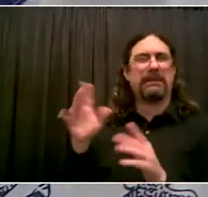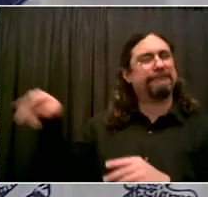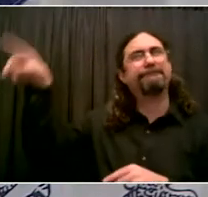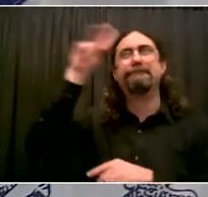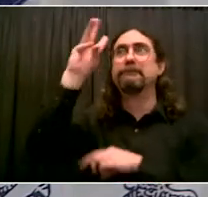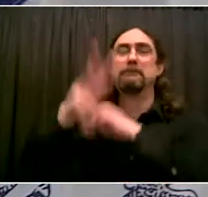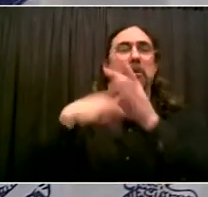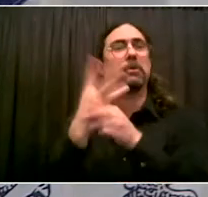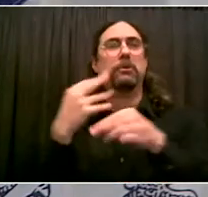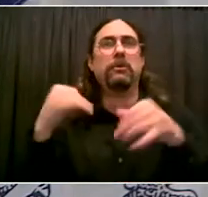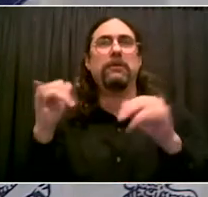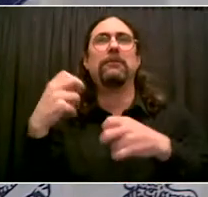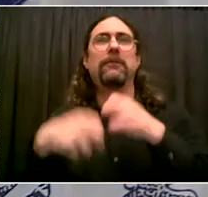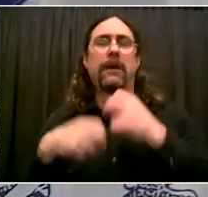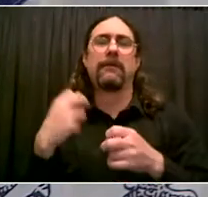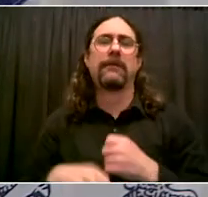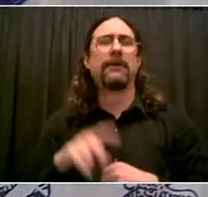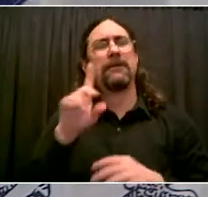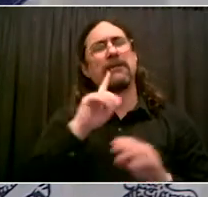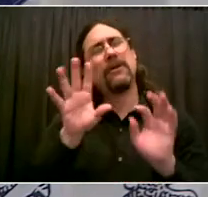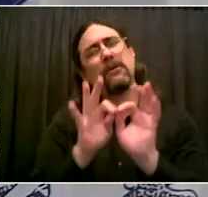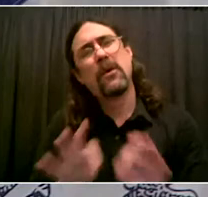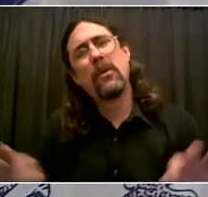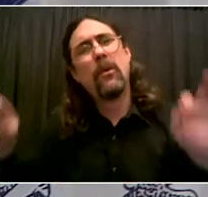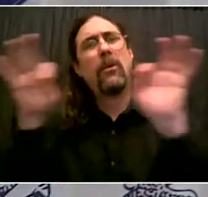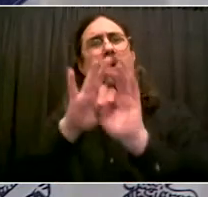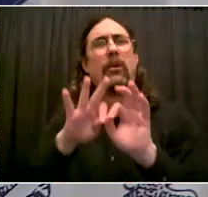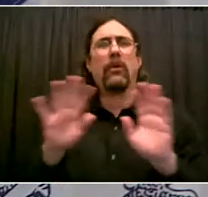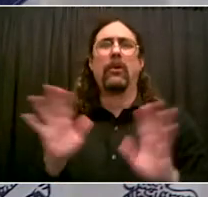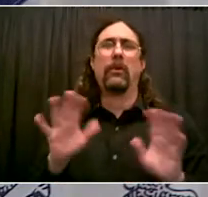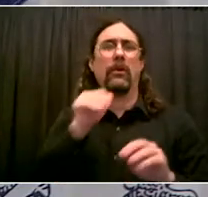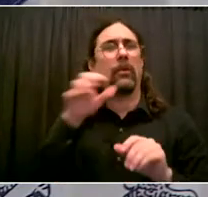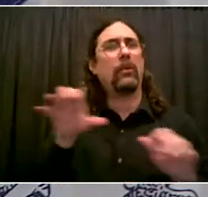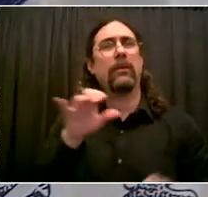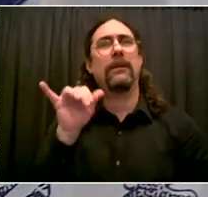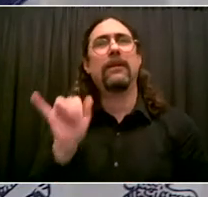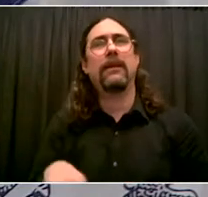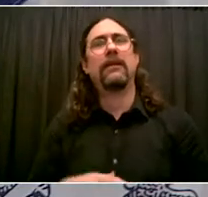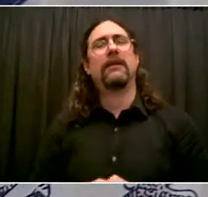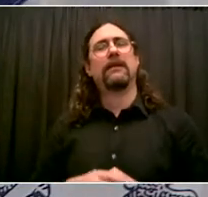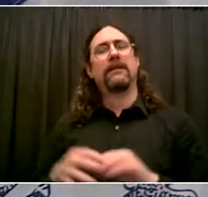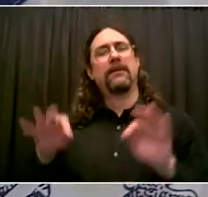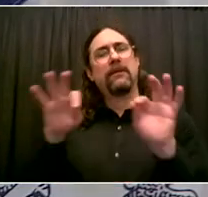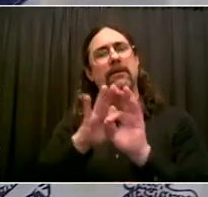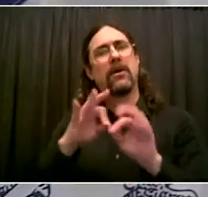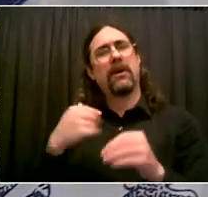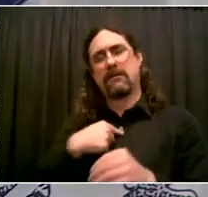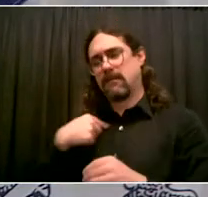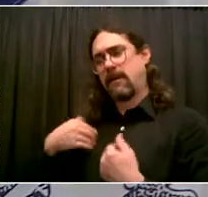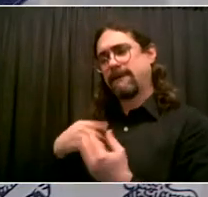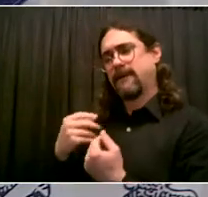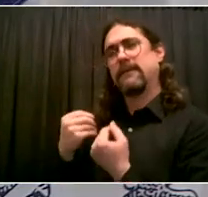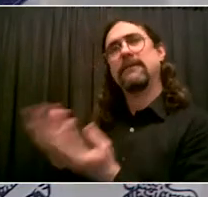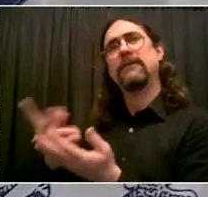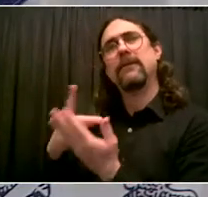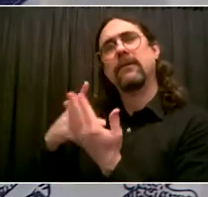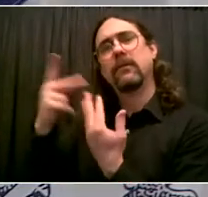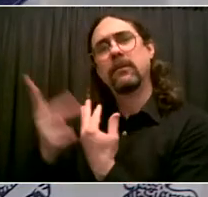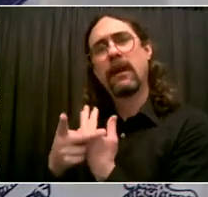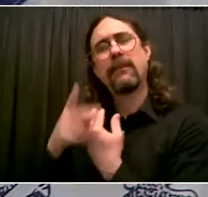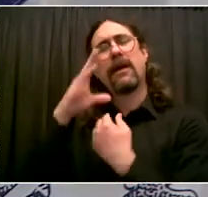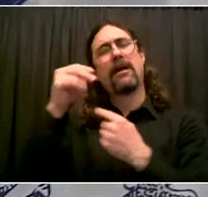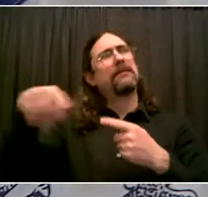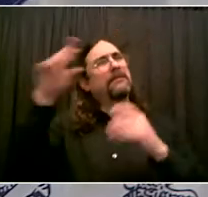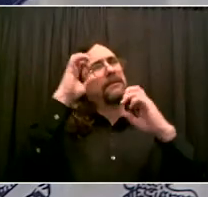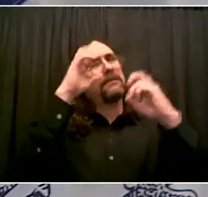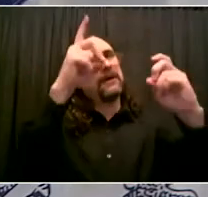destigmatize, helps demystify, helps get people what they need. Now, here to tell us about the impact this is going to have on his